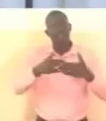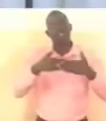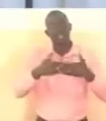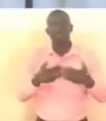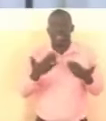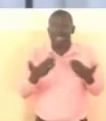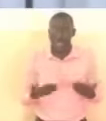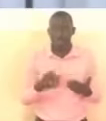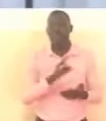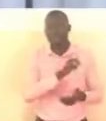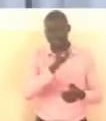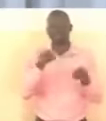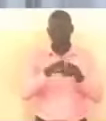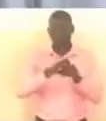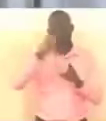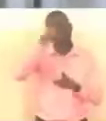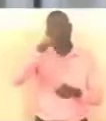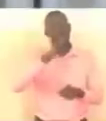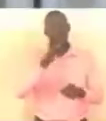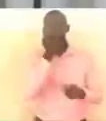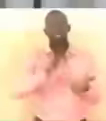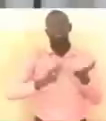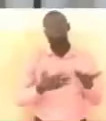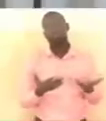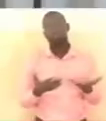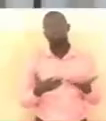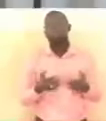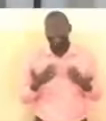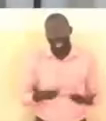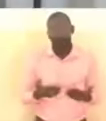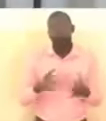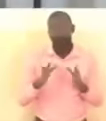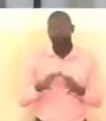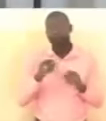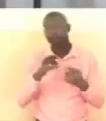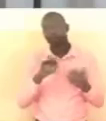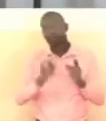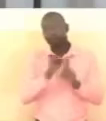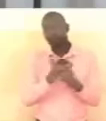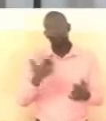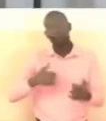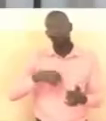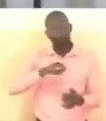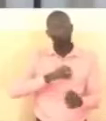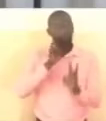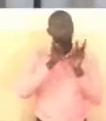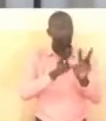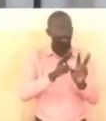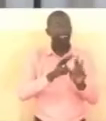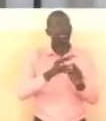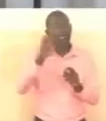and therefore there are consequences to a great extent people determine the course of their lives